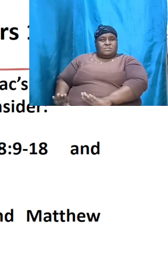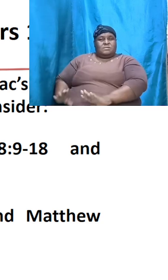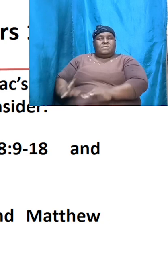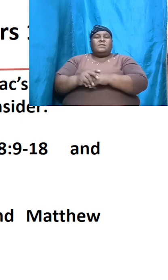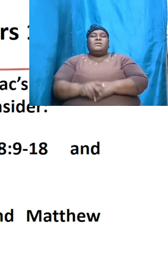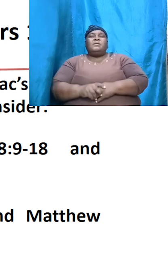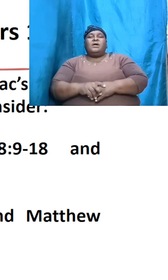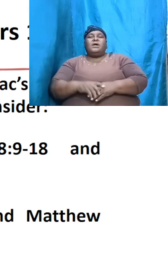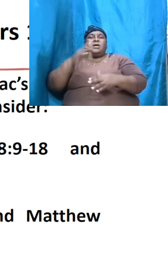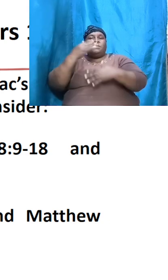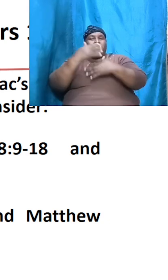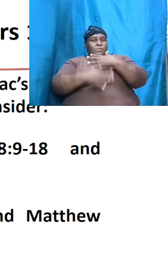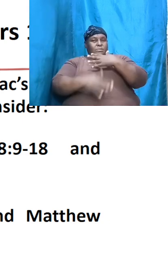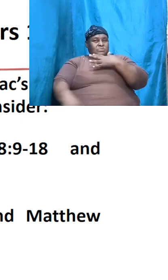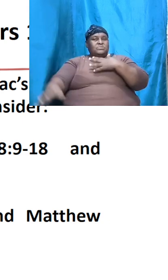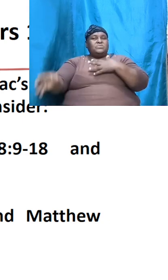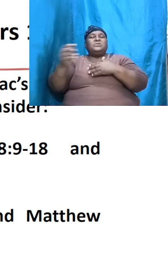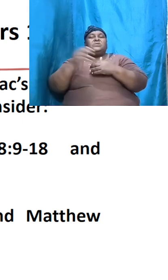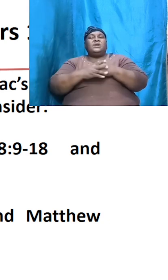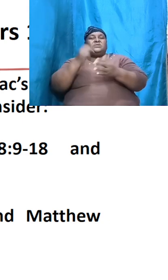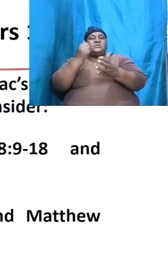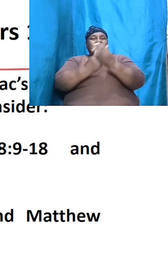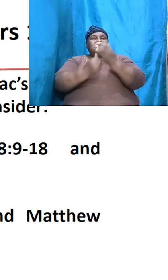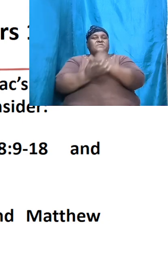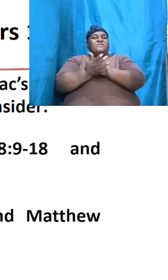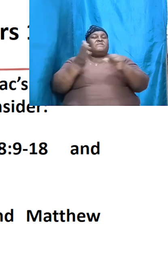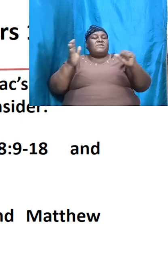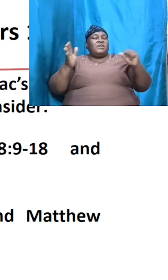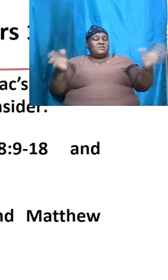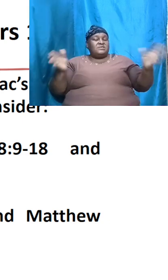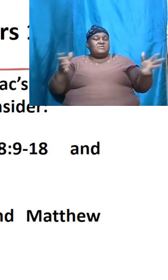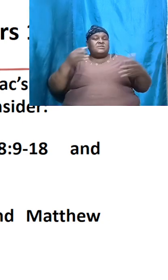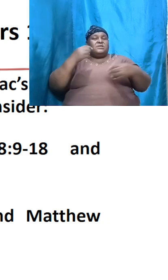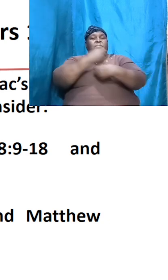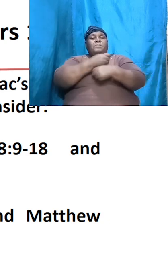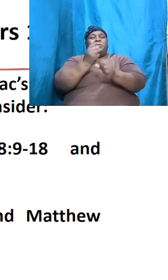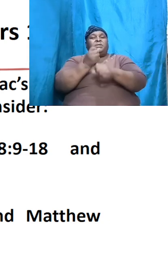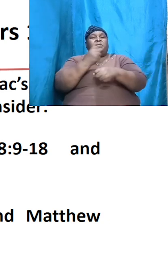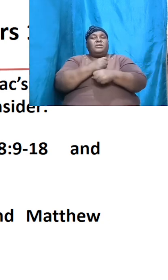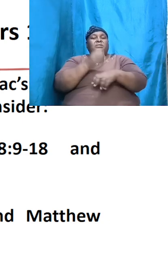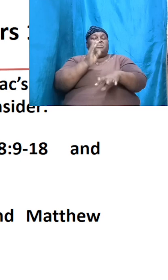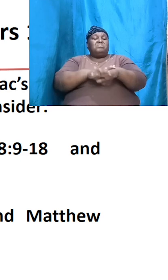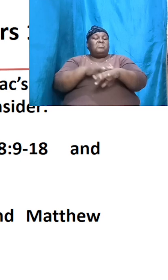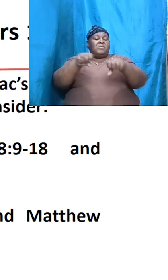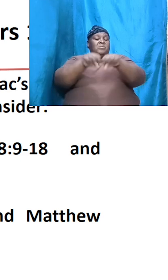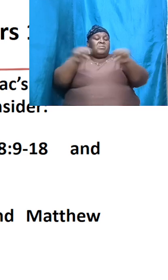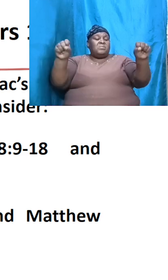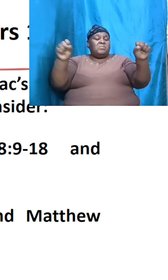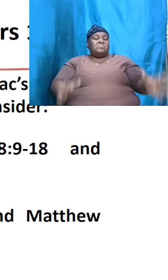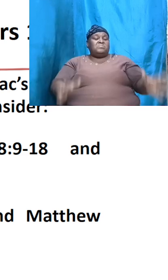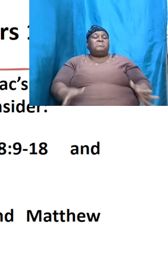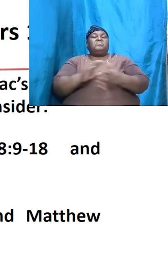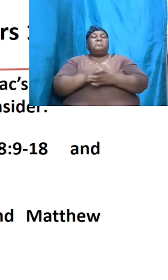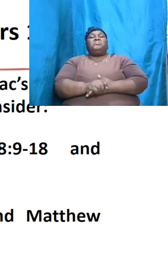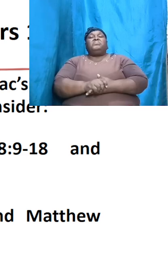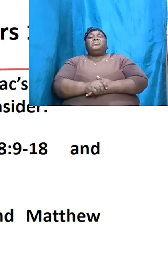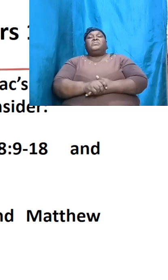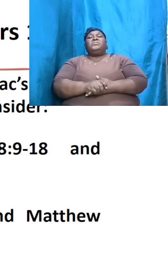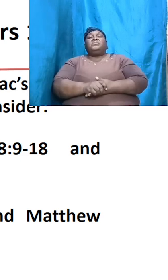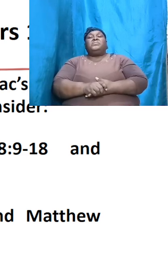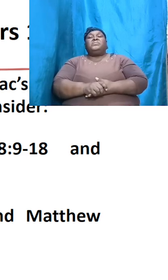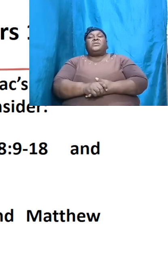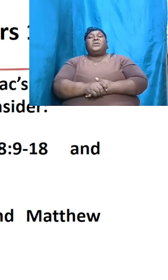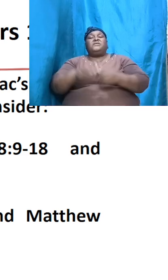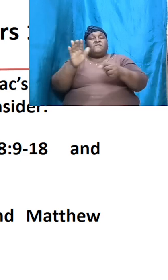a sacrifice was still made on an altar right there and later on it was